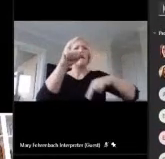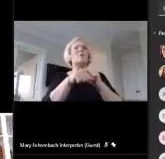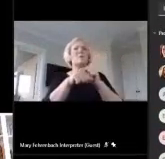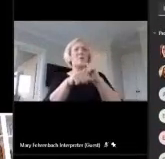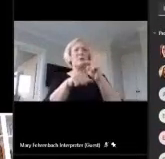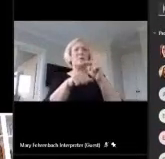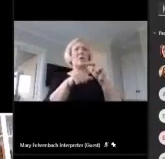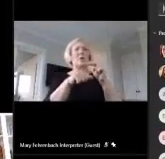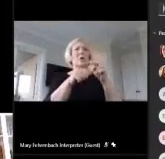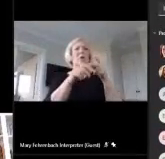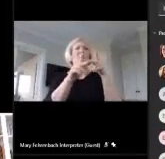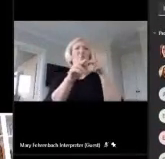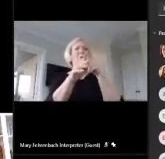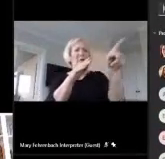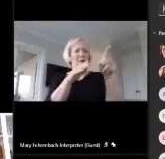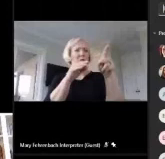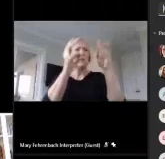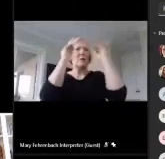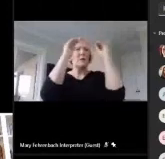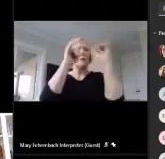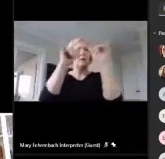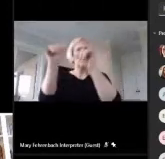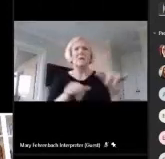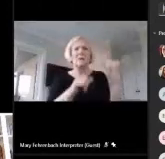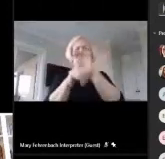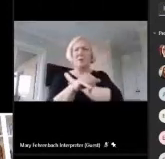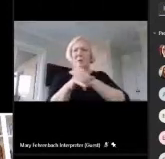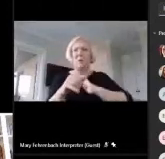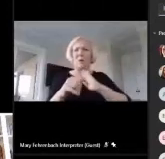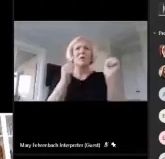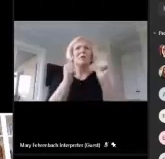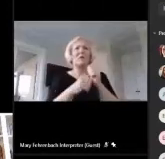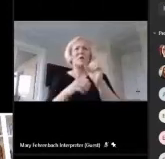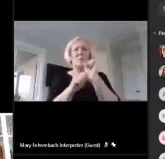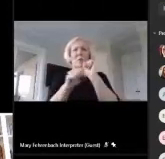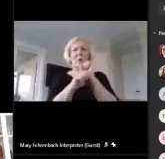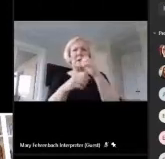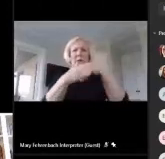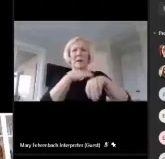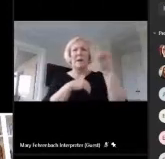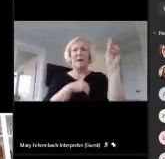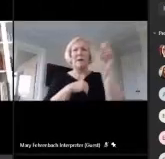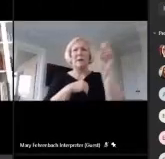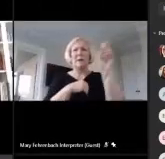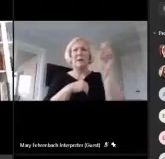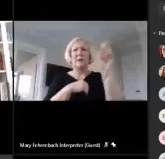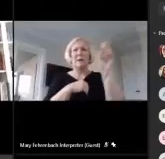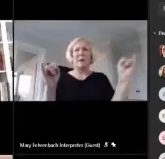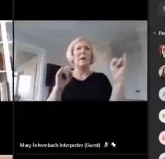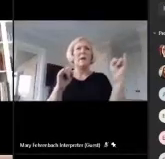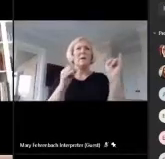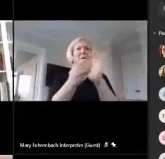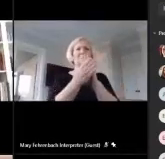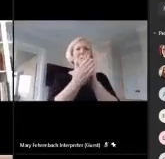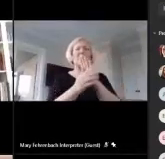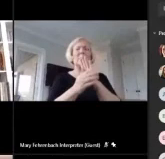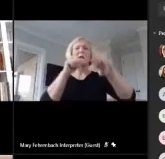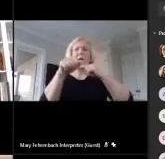Suzanne is now the principal of Hogsett Primary in the Danville Independent Schools, a national board professional learning school.